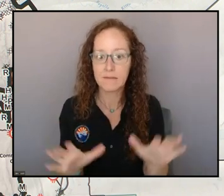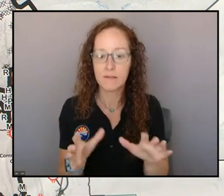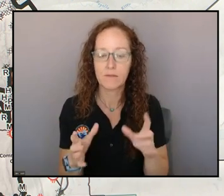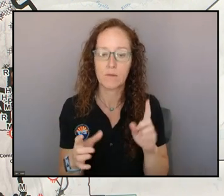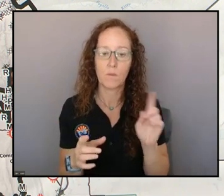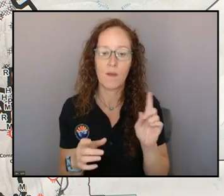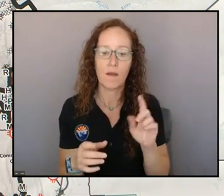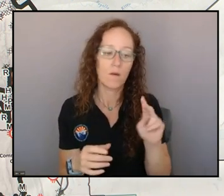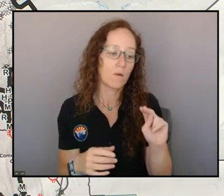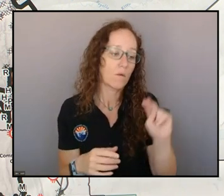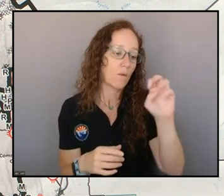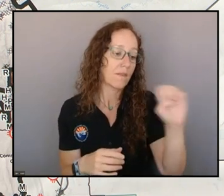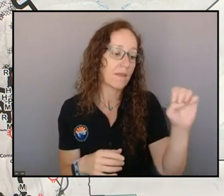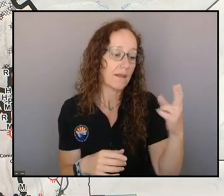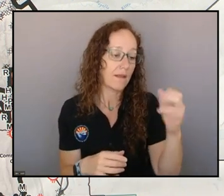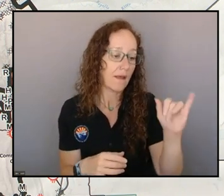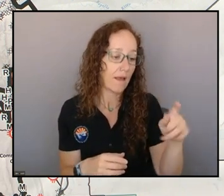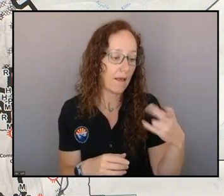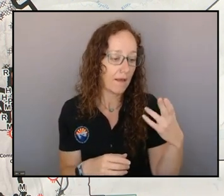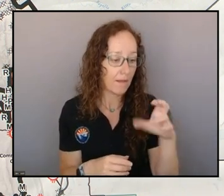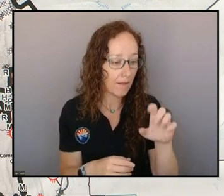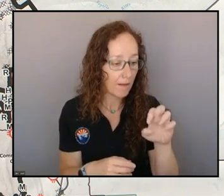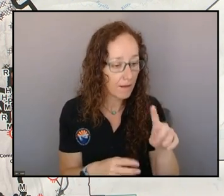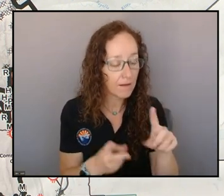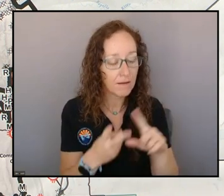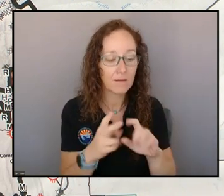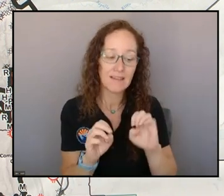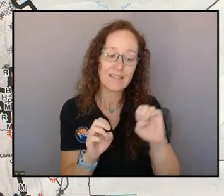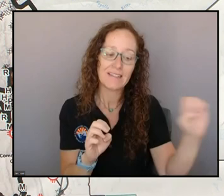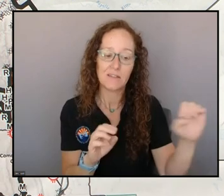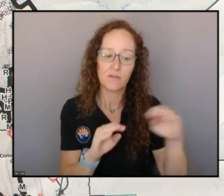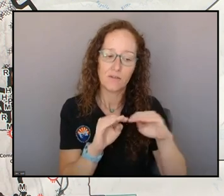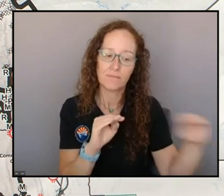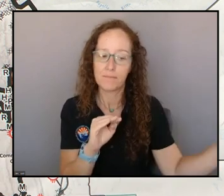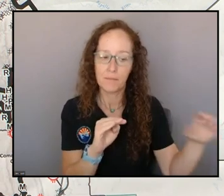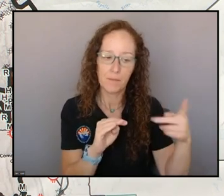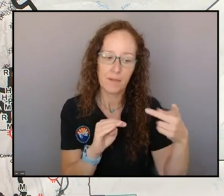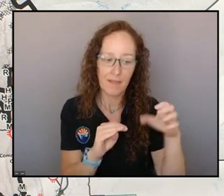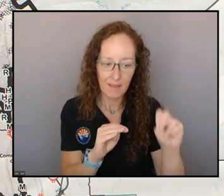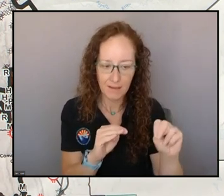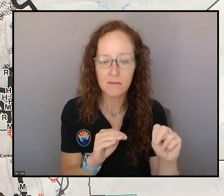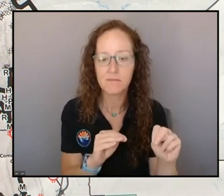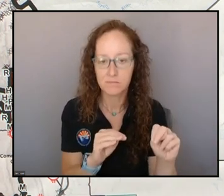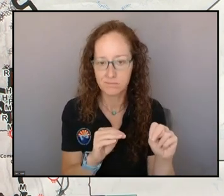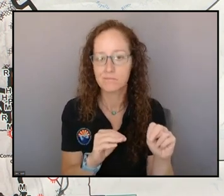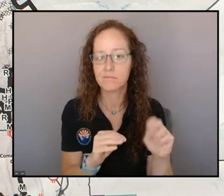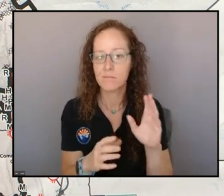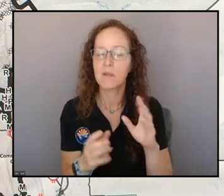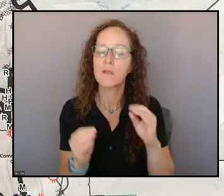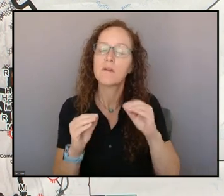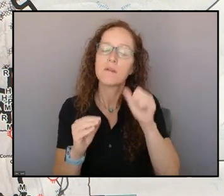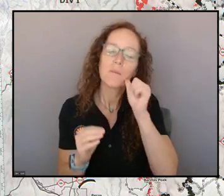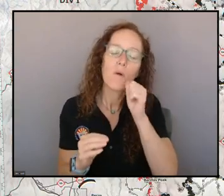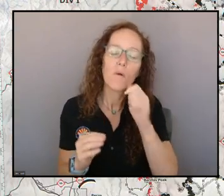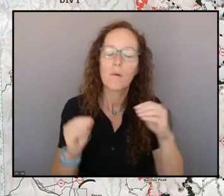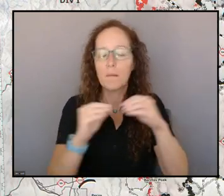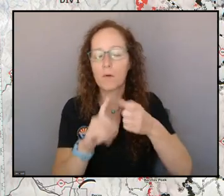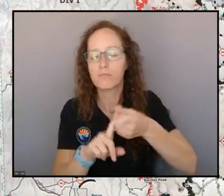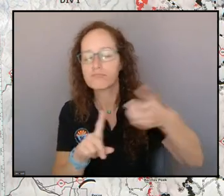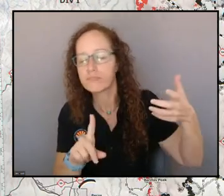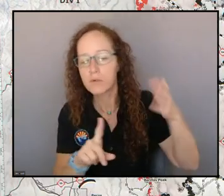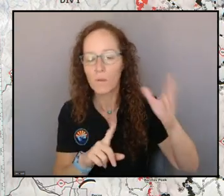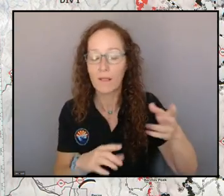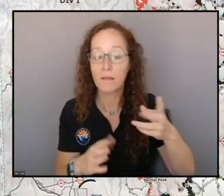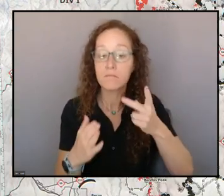highlands, but especially across the eastern plains. And, that's something that we'll get into in more in-depth tomorrow. Looking just ahead a little bit